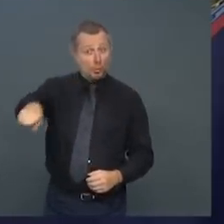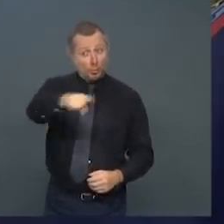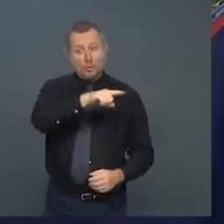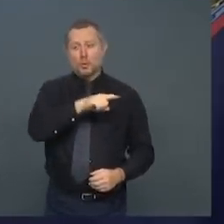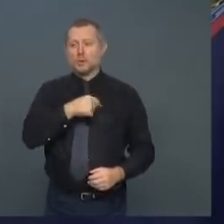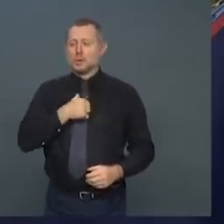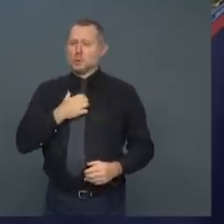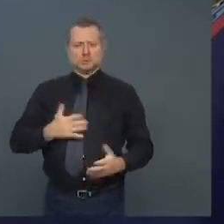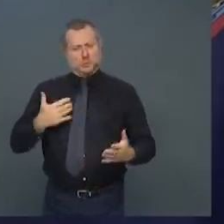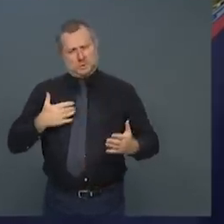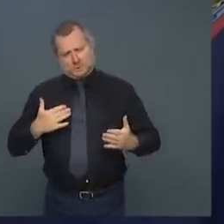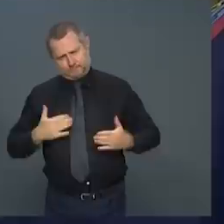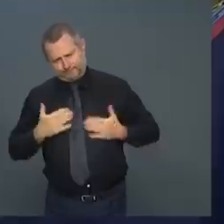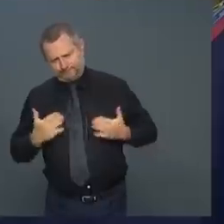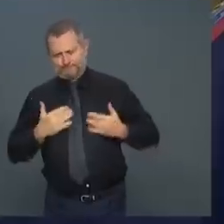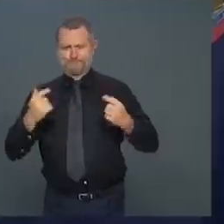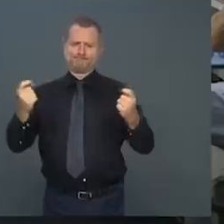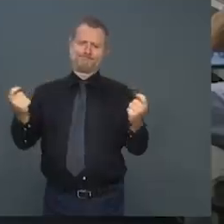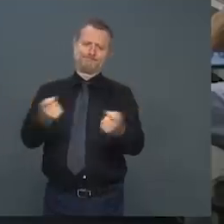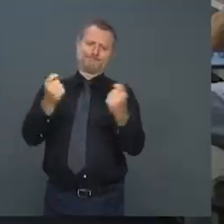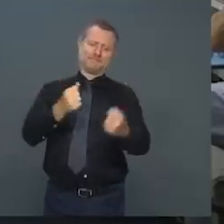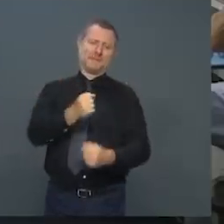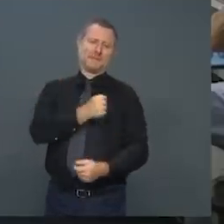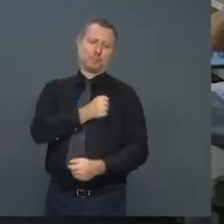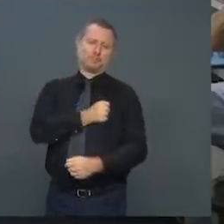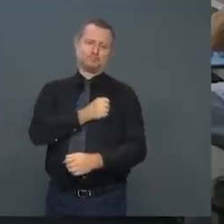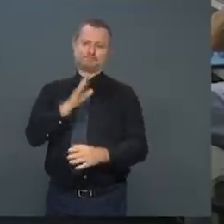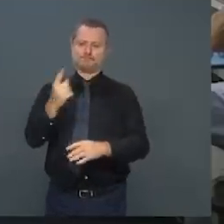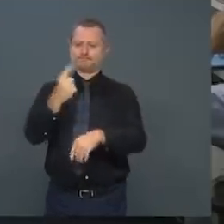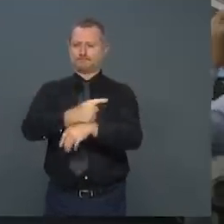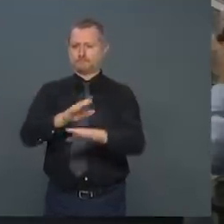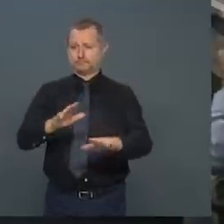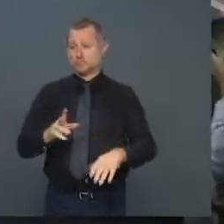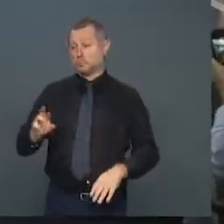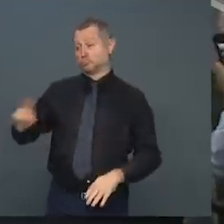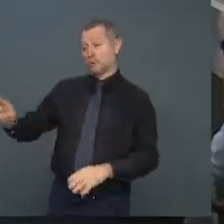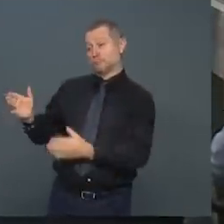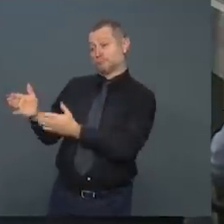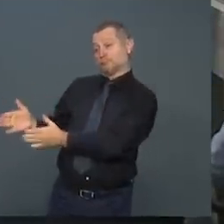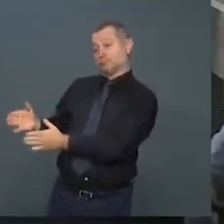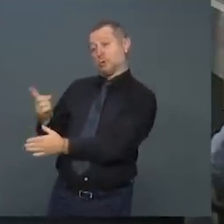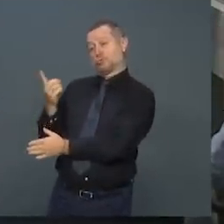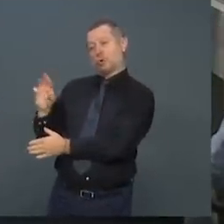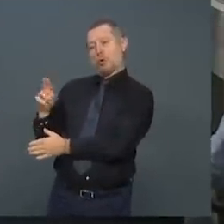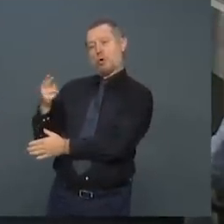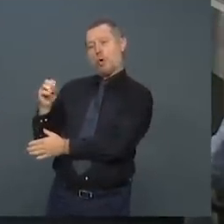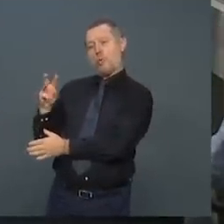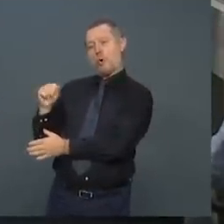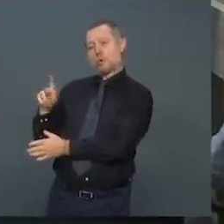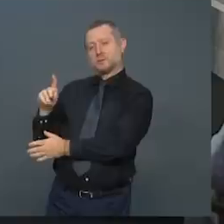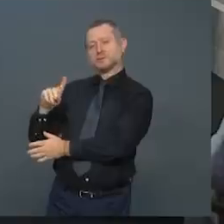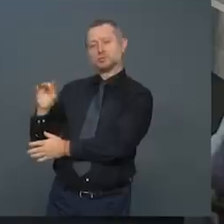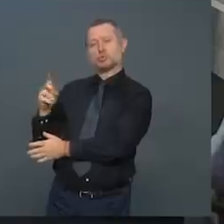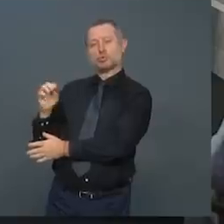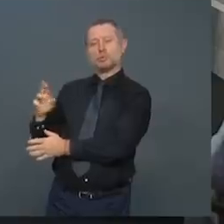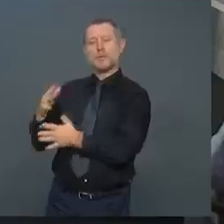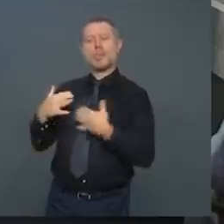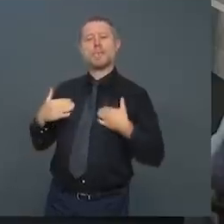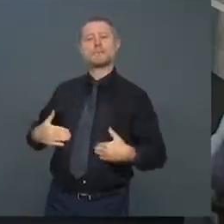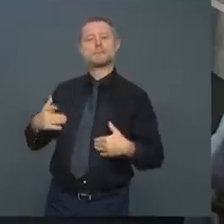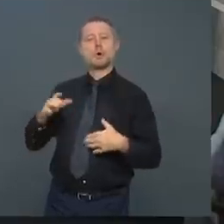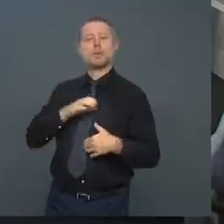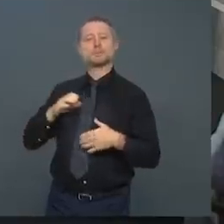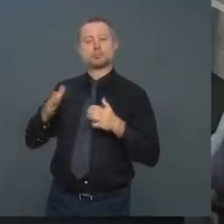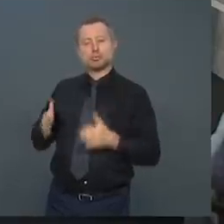holiday. We would have with us today from my far right Dr. Howard Zucker, Health Commissioner of State of New York, Beth